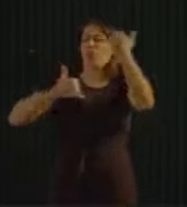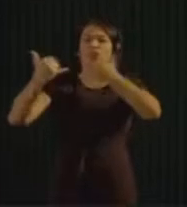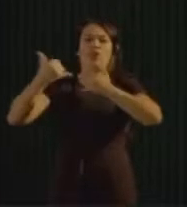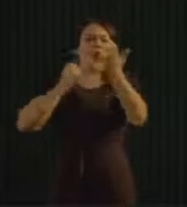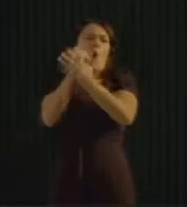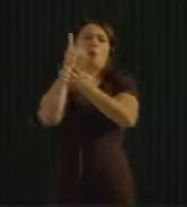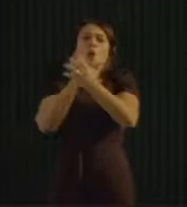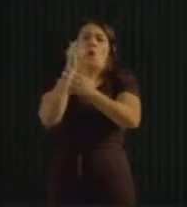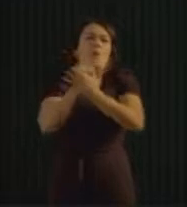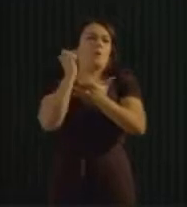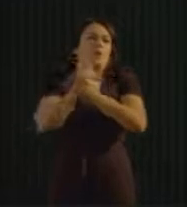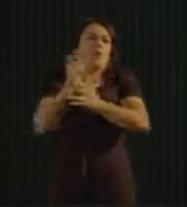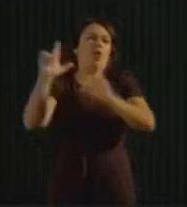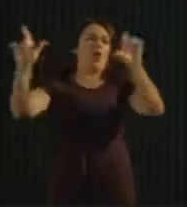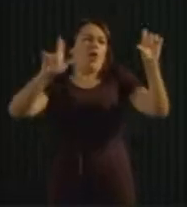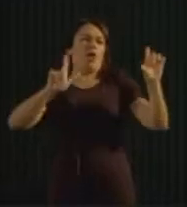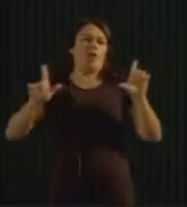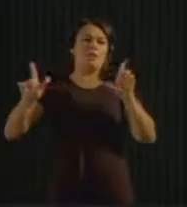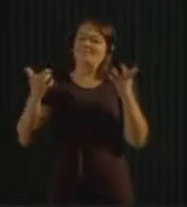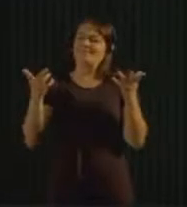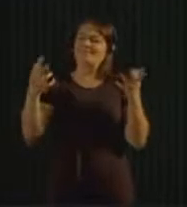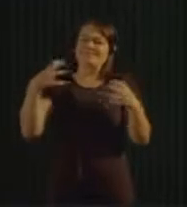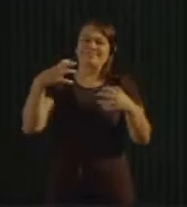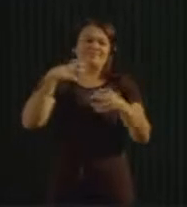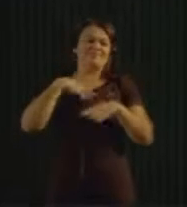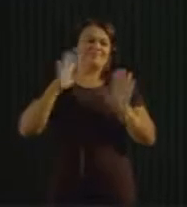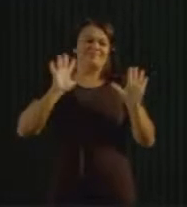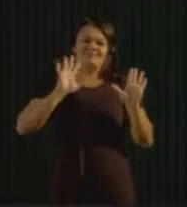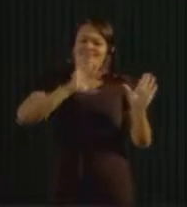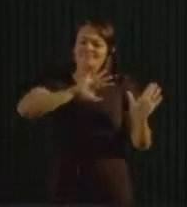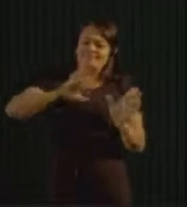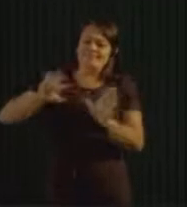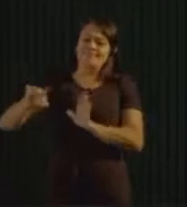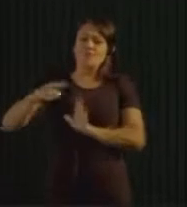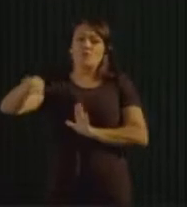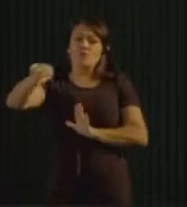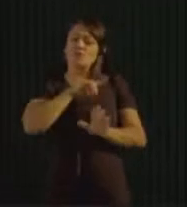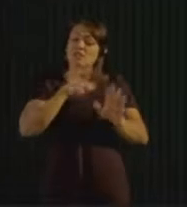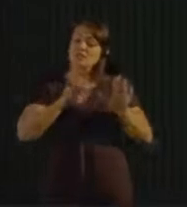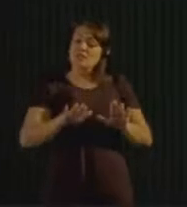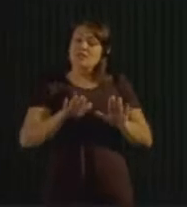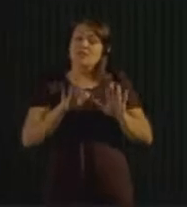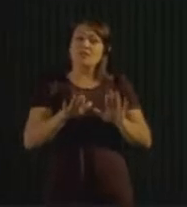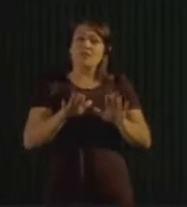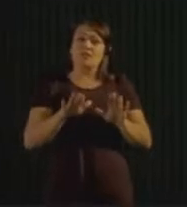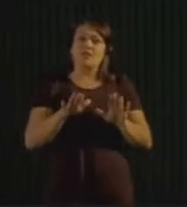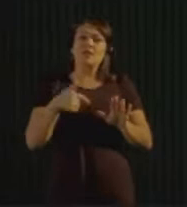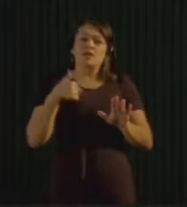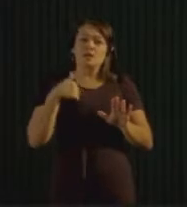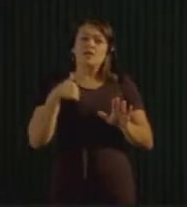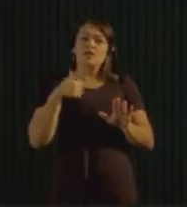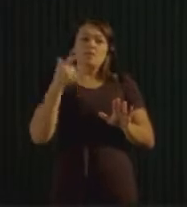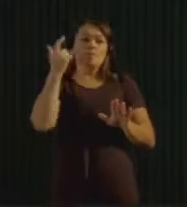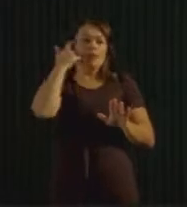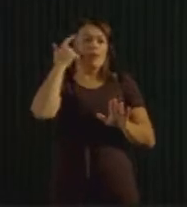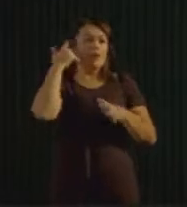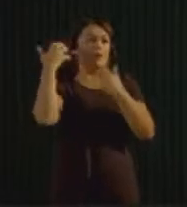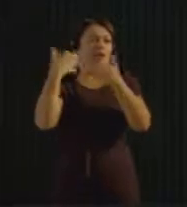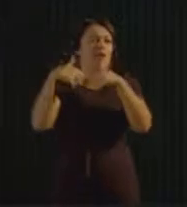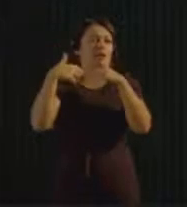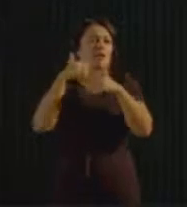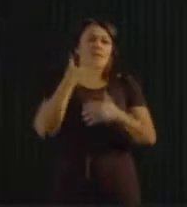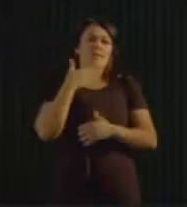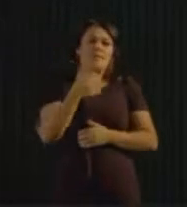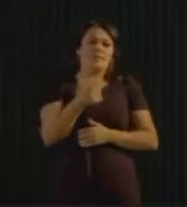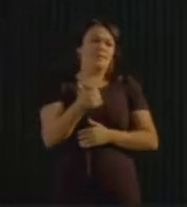this. Take it easy. You will have all the stuff you need. Take it easy with the consumption.